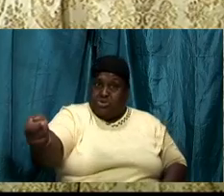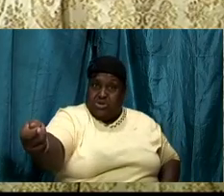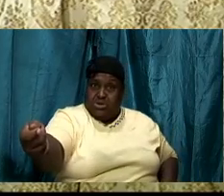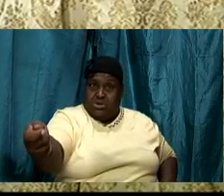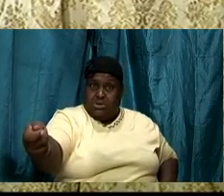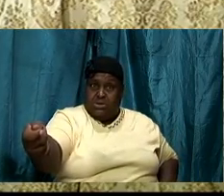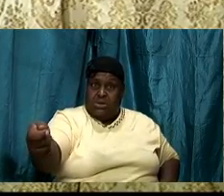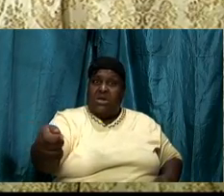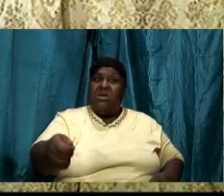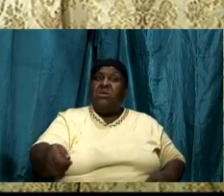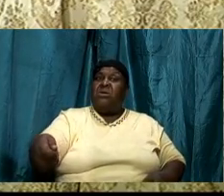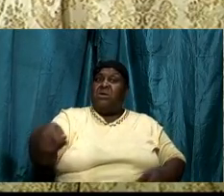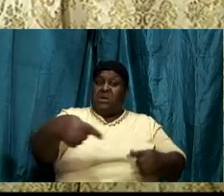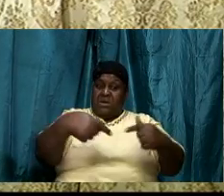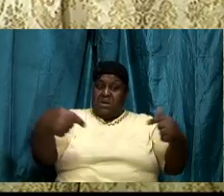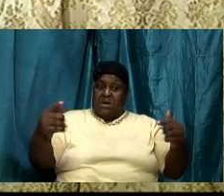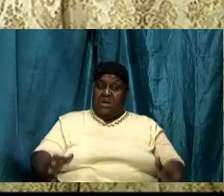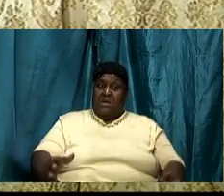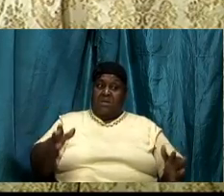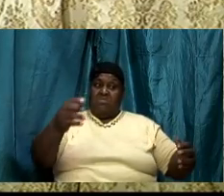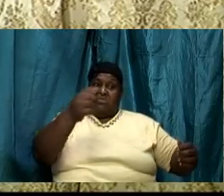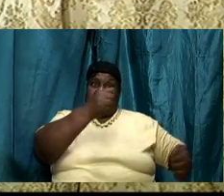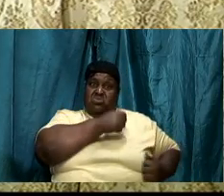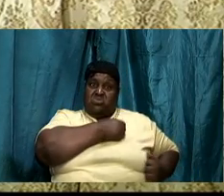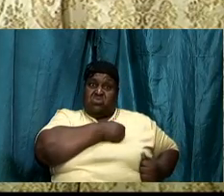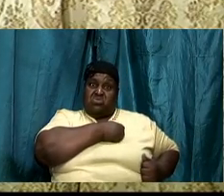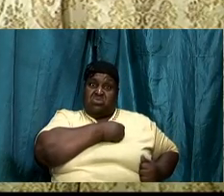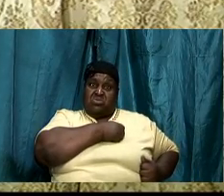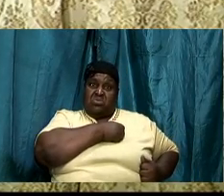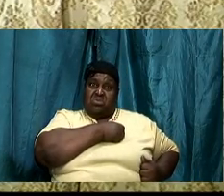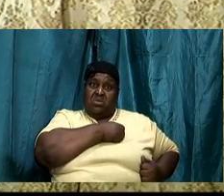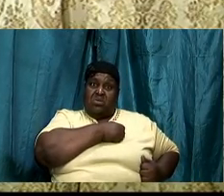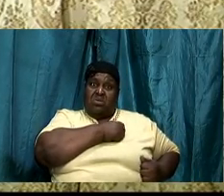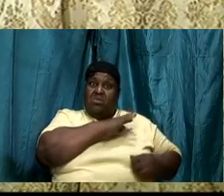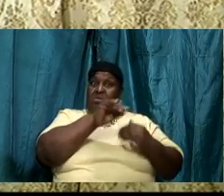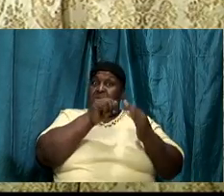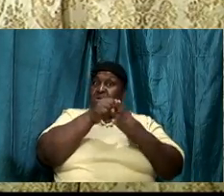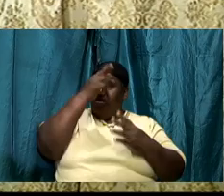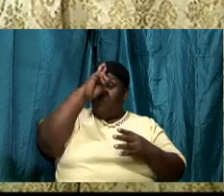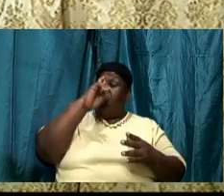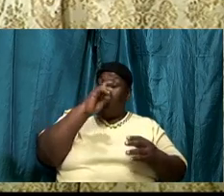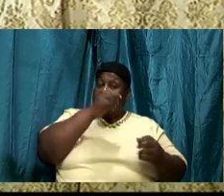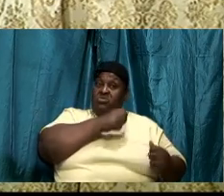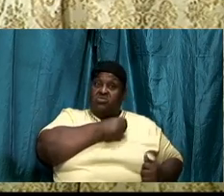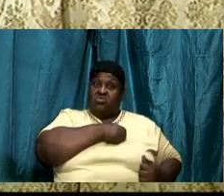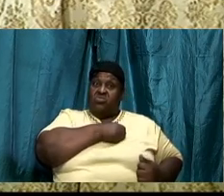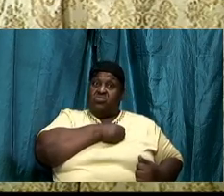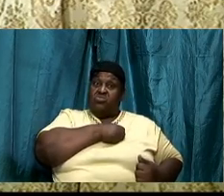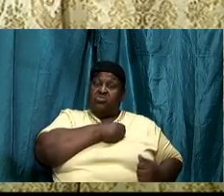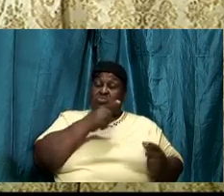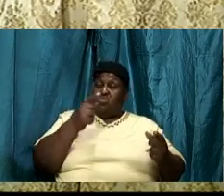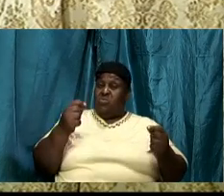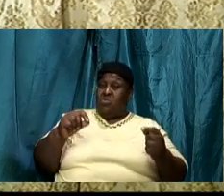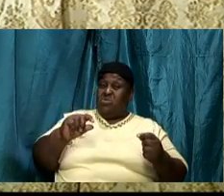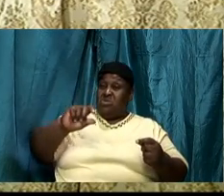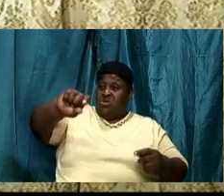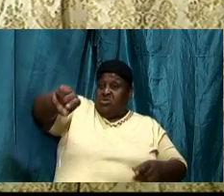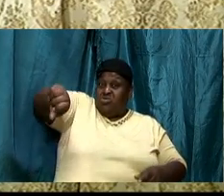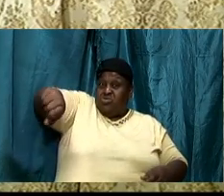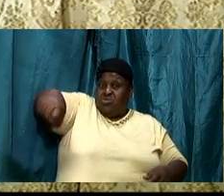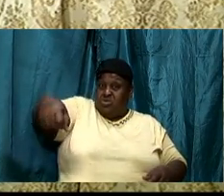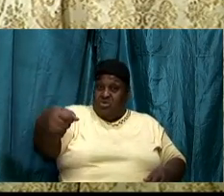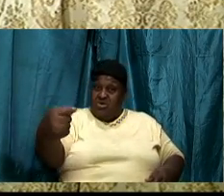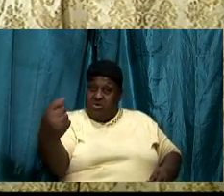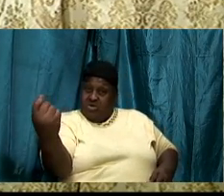all that that Roman soldier did was turn it and then pull out. And he pulled out the entrails,